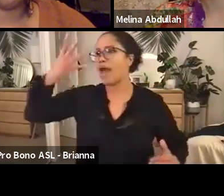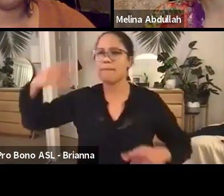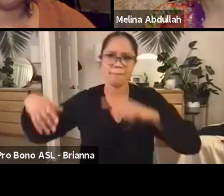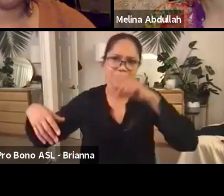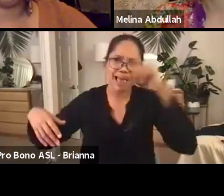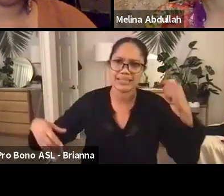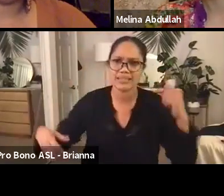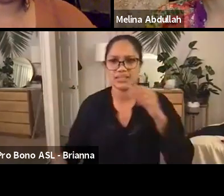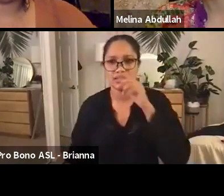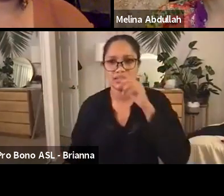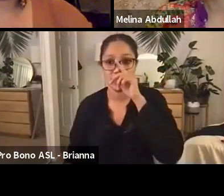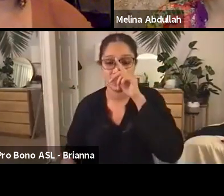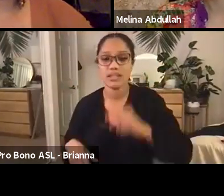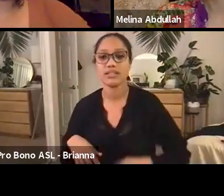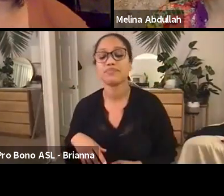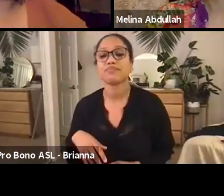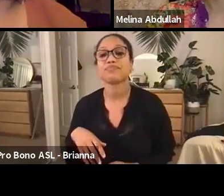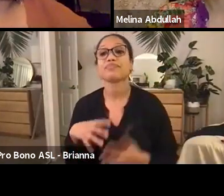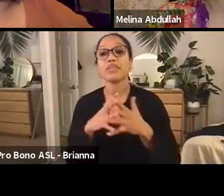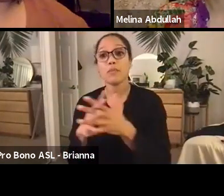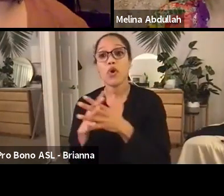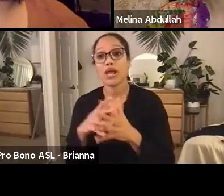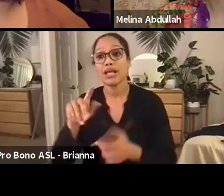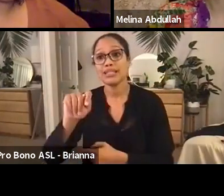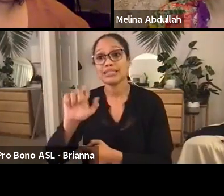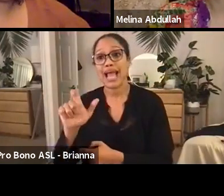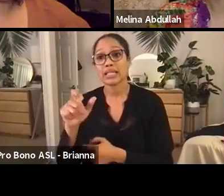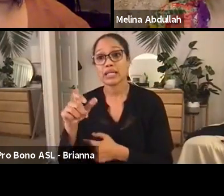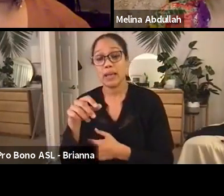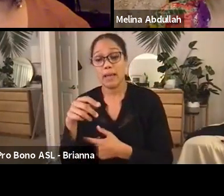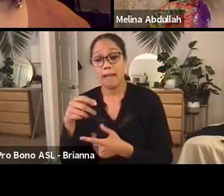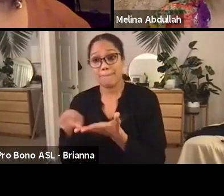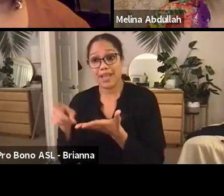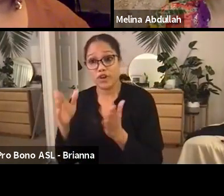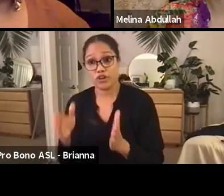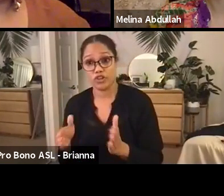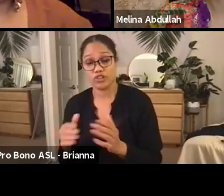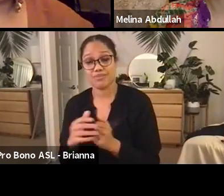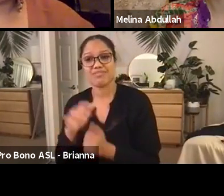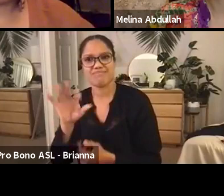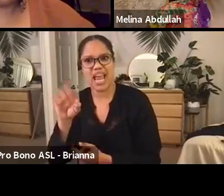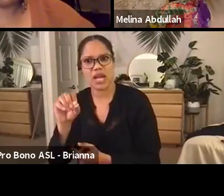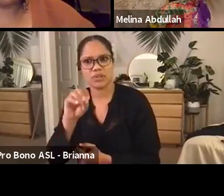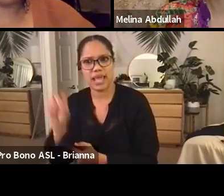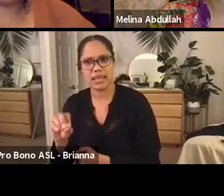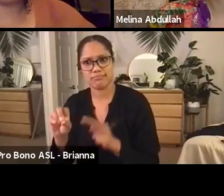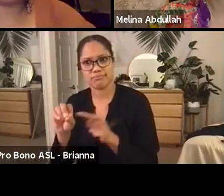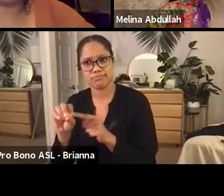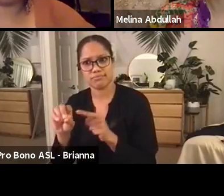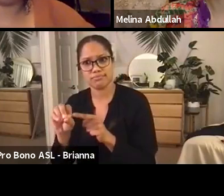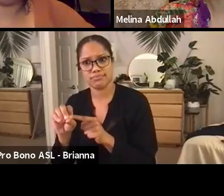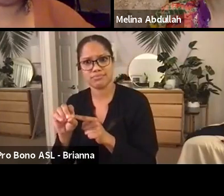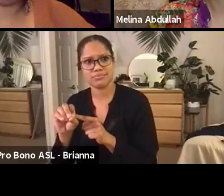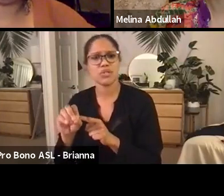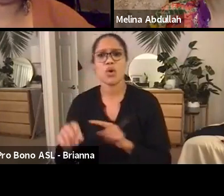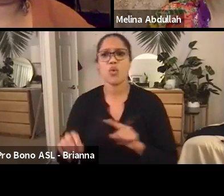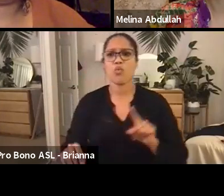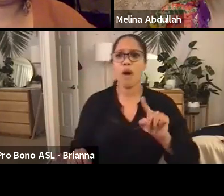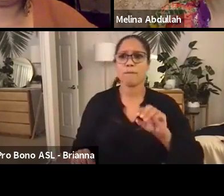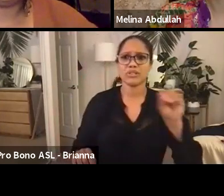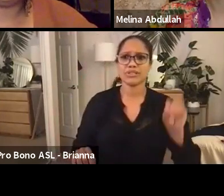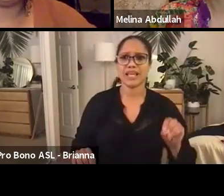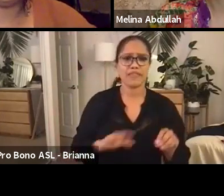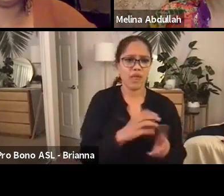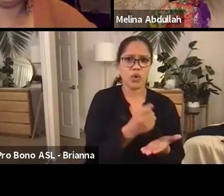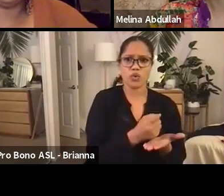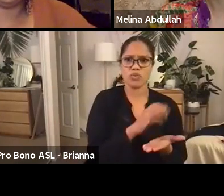American taxpayers and in comparison to the 1% of the wealthy, but it is, it's staggering. And so as a nation, there